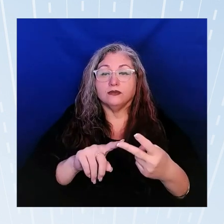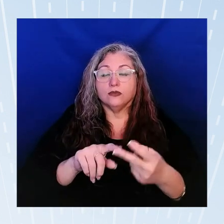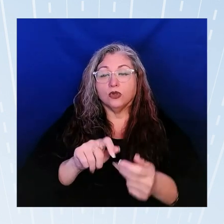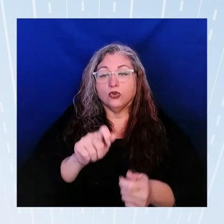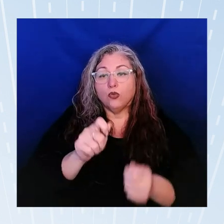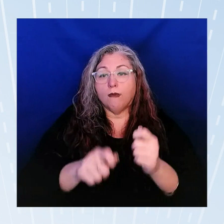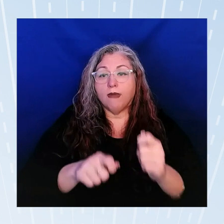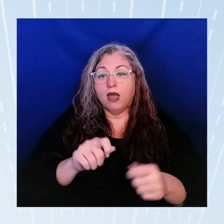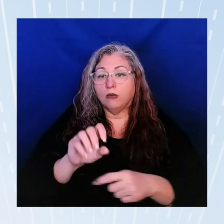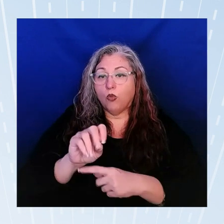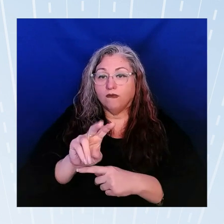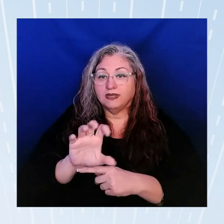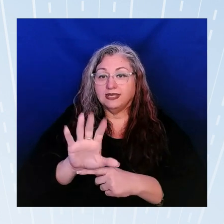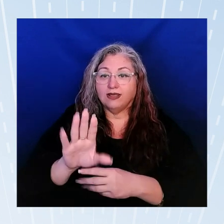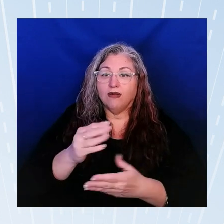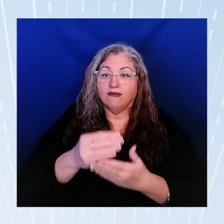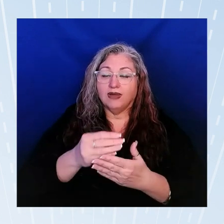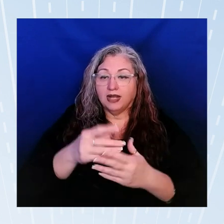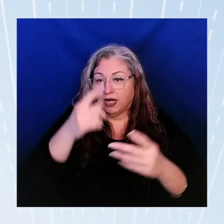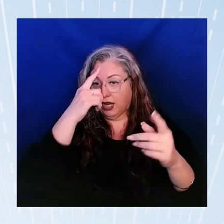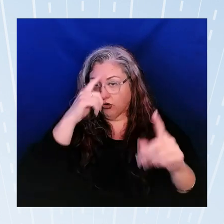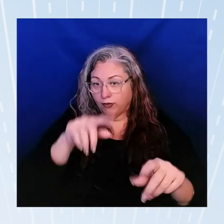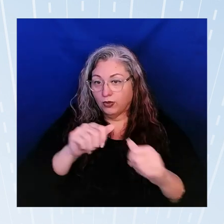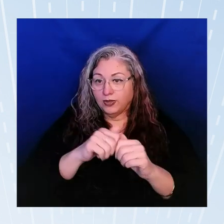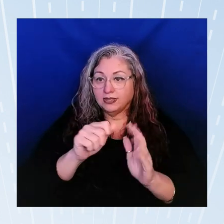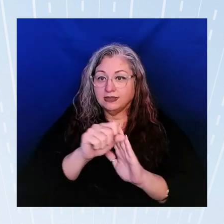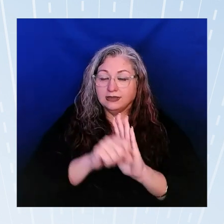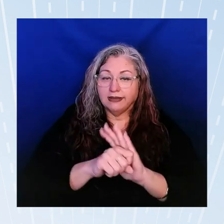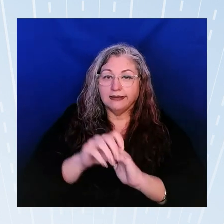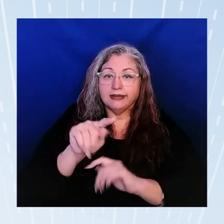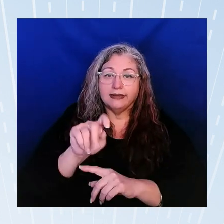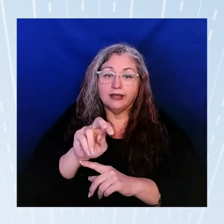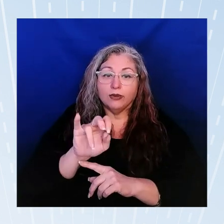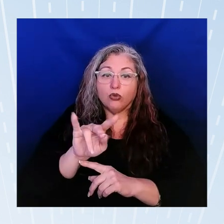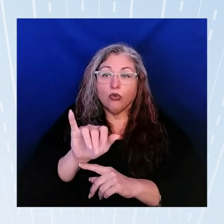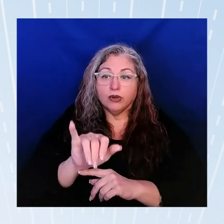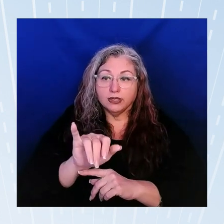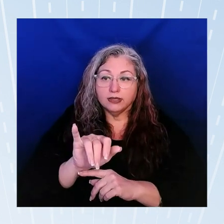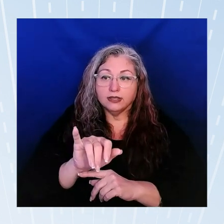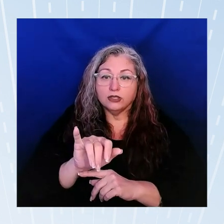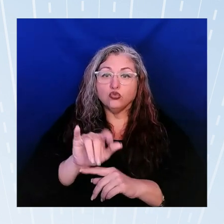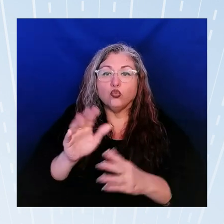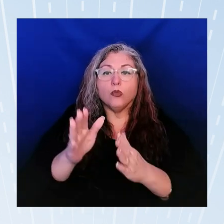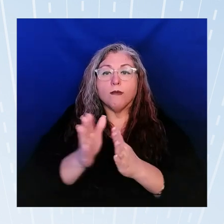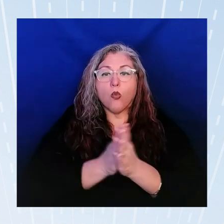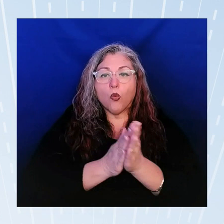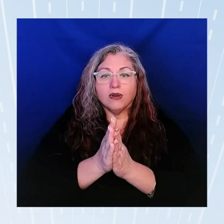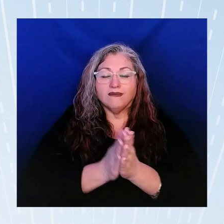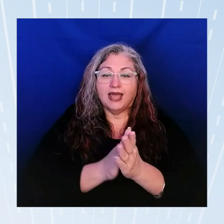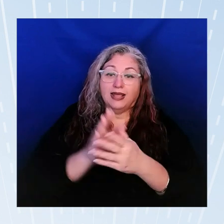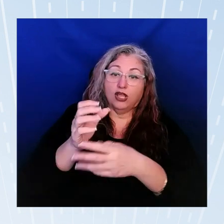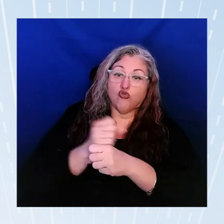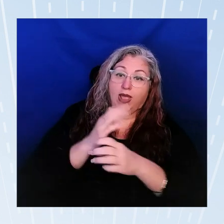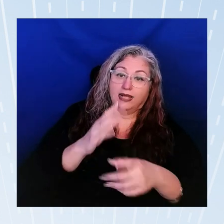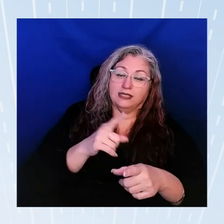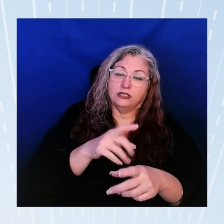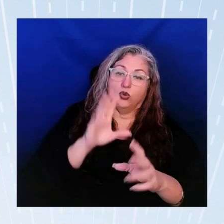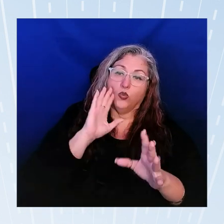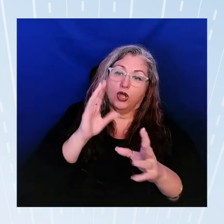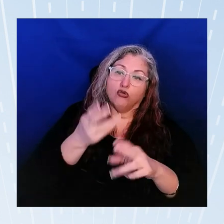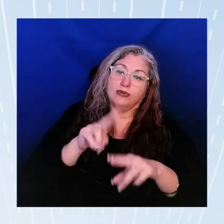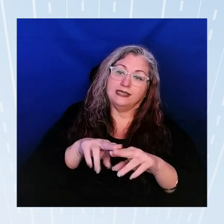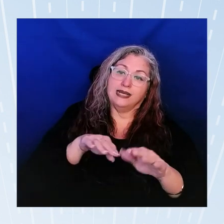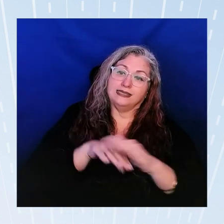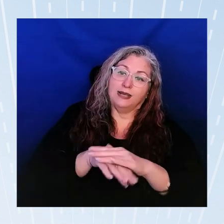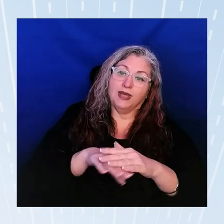modifying OVC's funding agreements with states and territories to motivate grantees to increase the accessibility